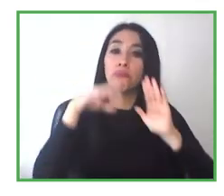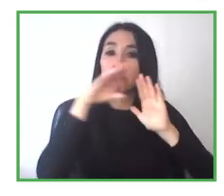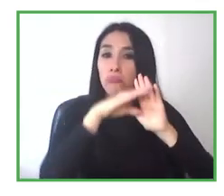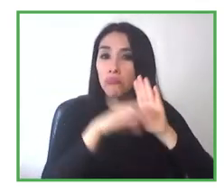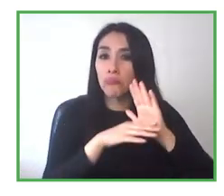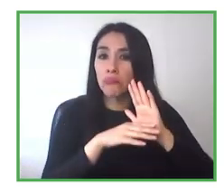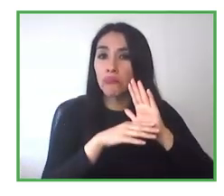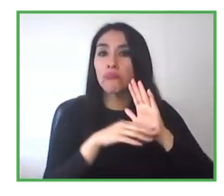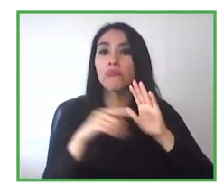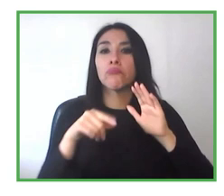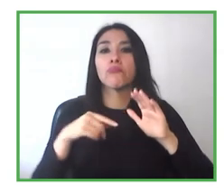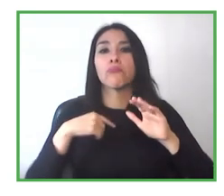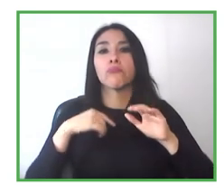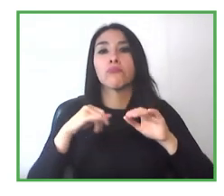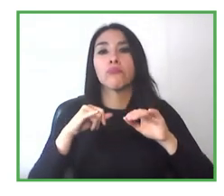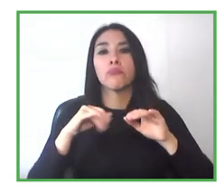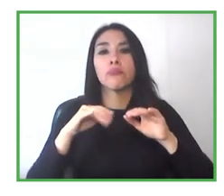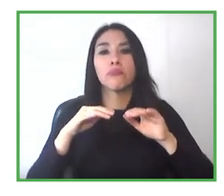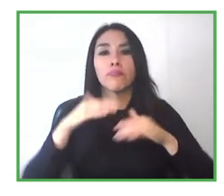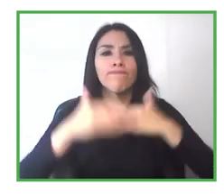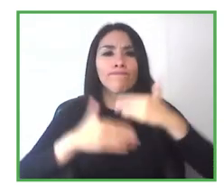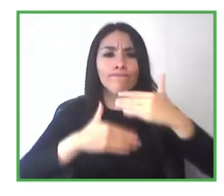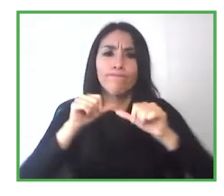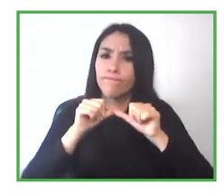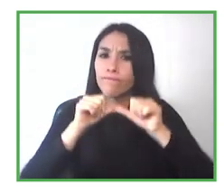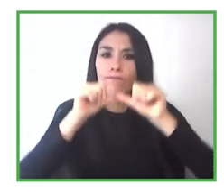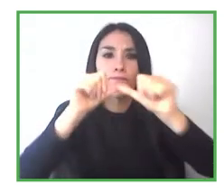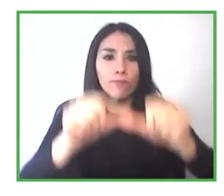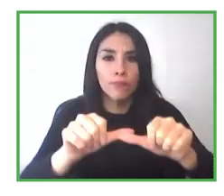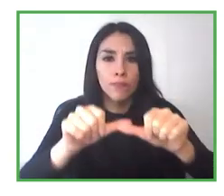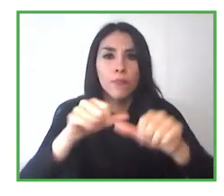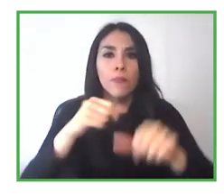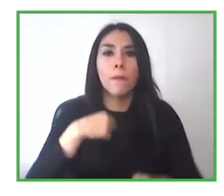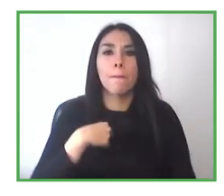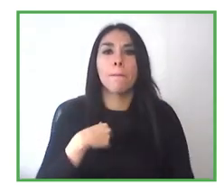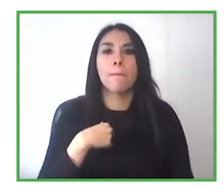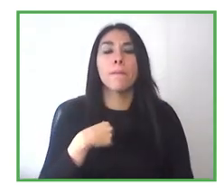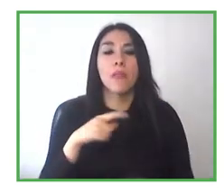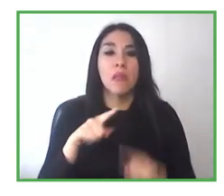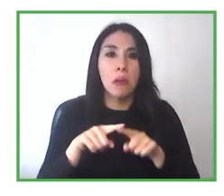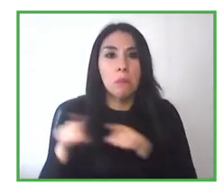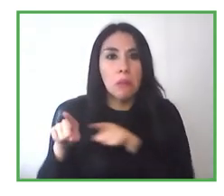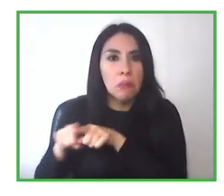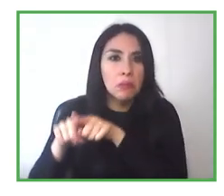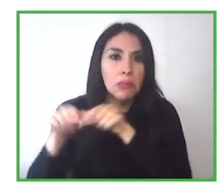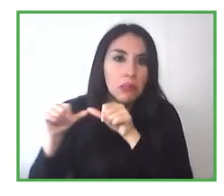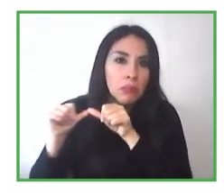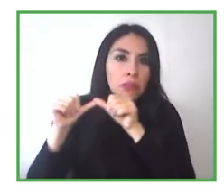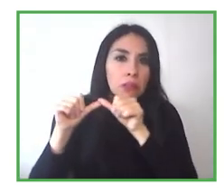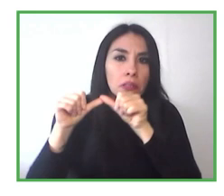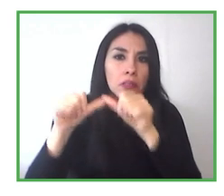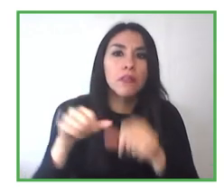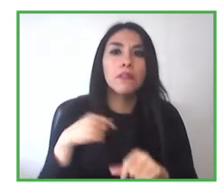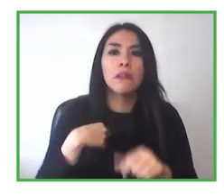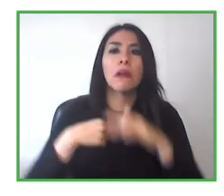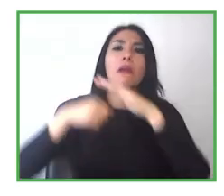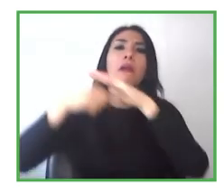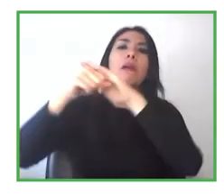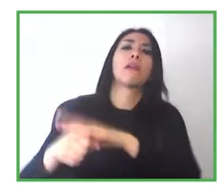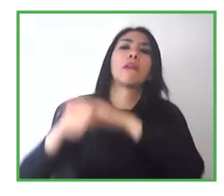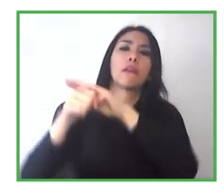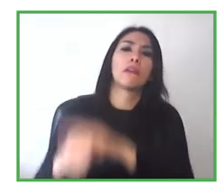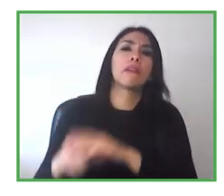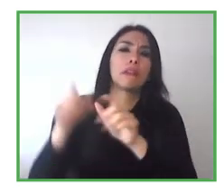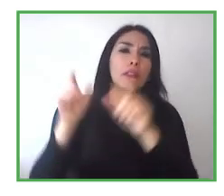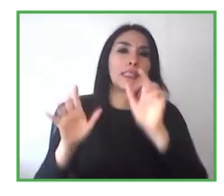the same processes as always, or doing same having all these these myths or barriers which are more